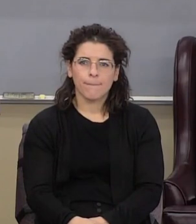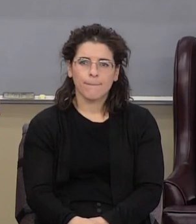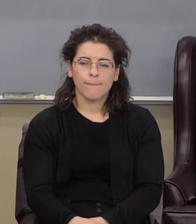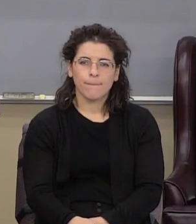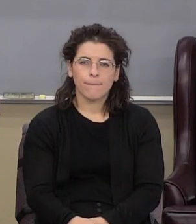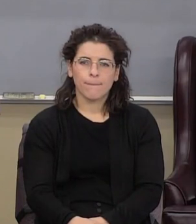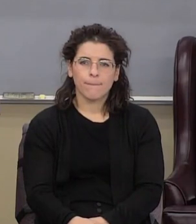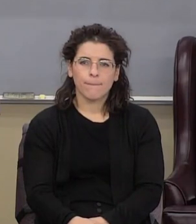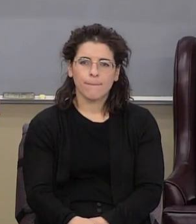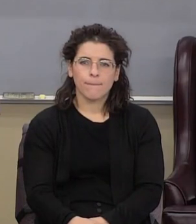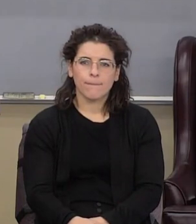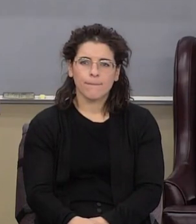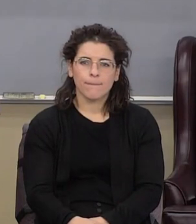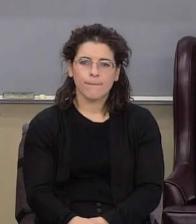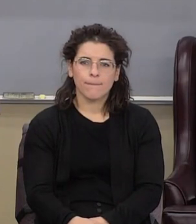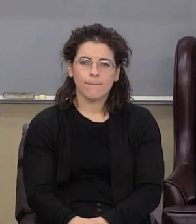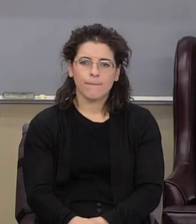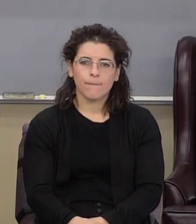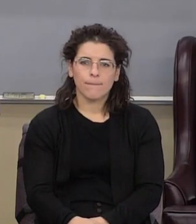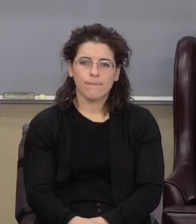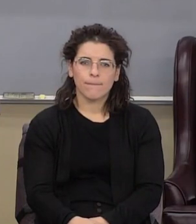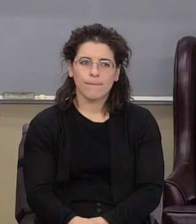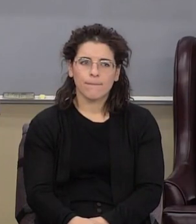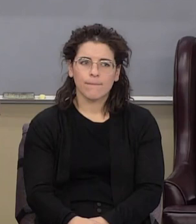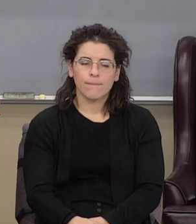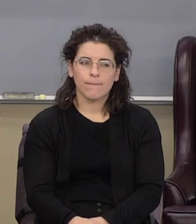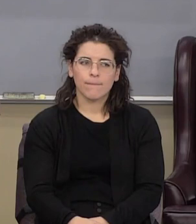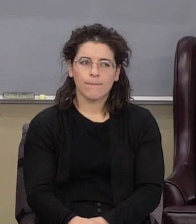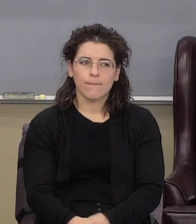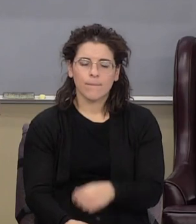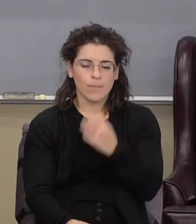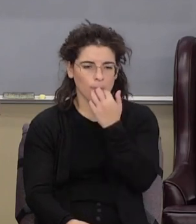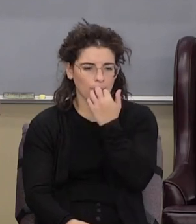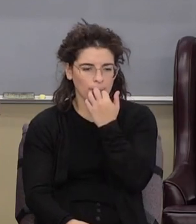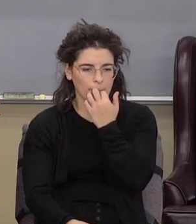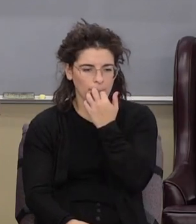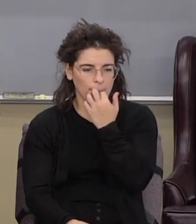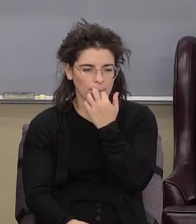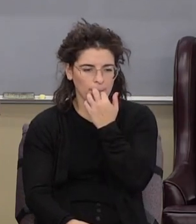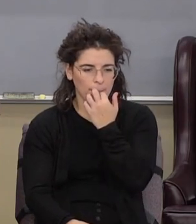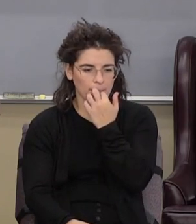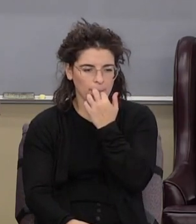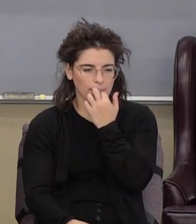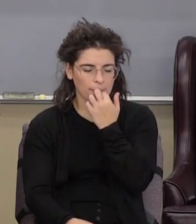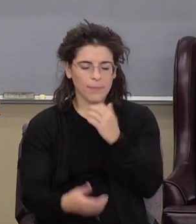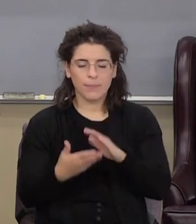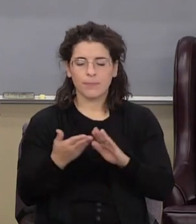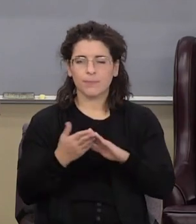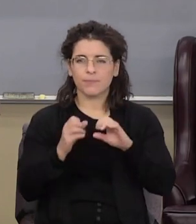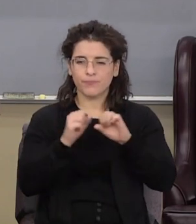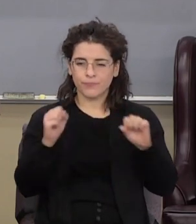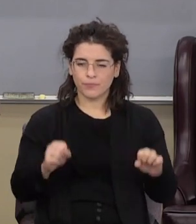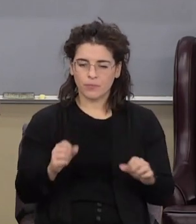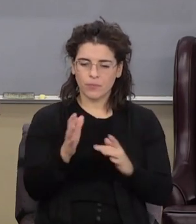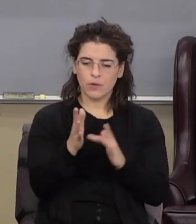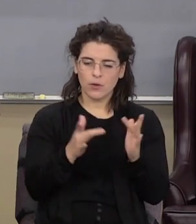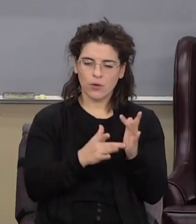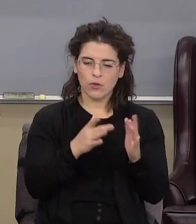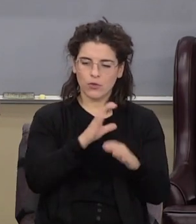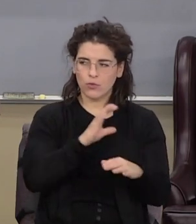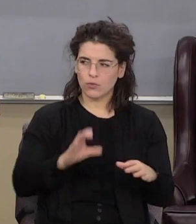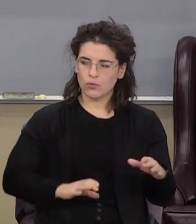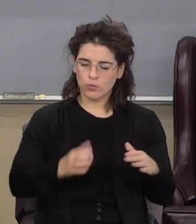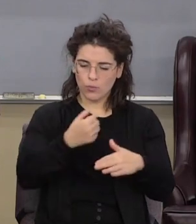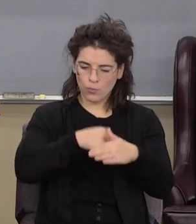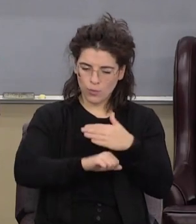and Matthew chapter 5. The operating system under which the Lord Jesus Christ was born, Galatians chapter 4 says, was